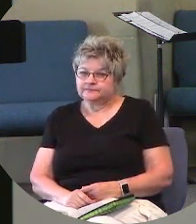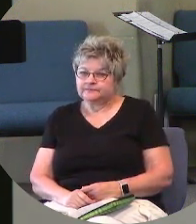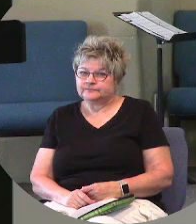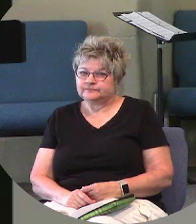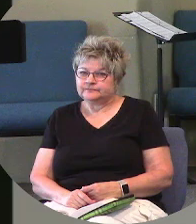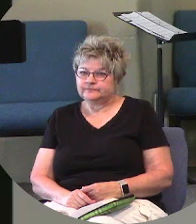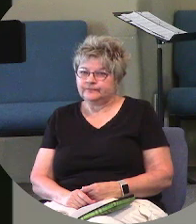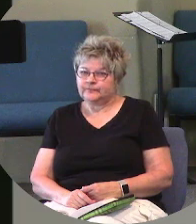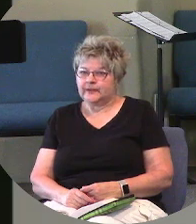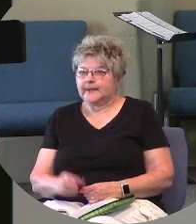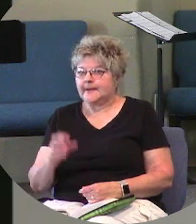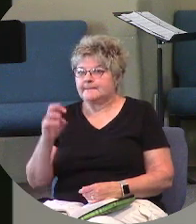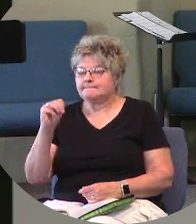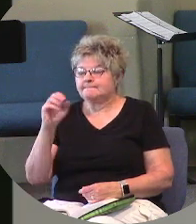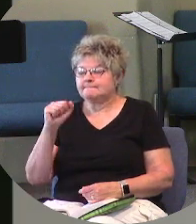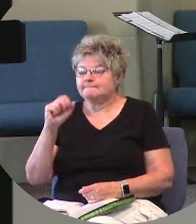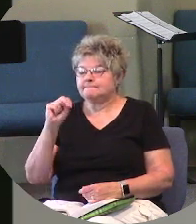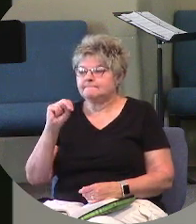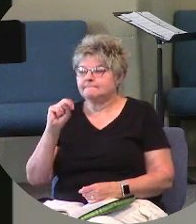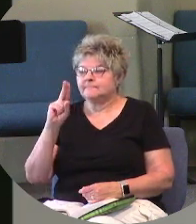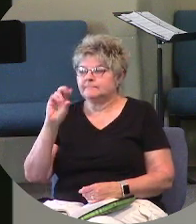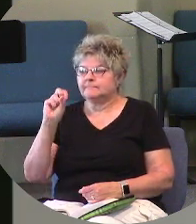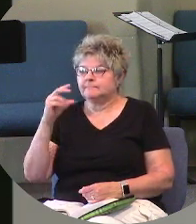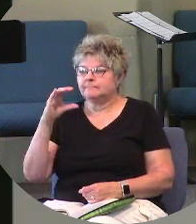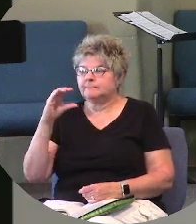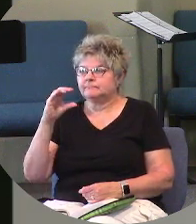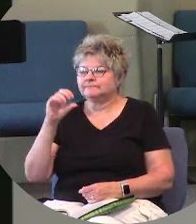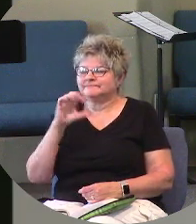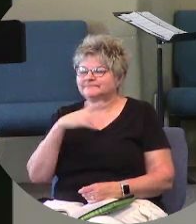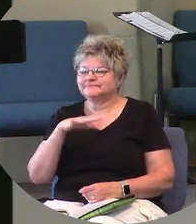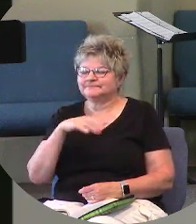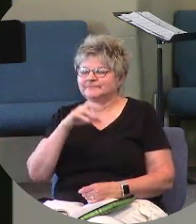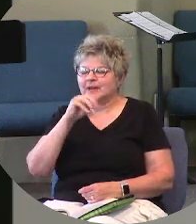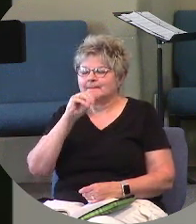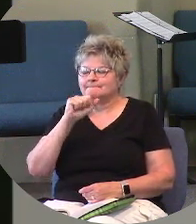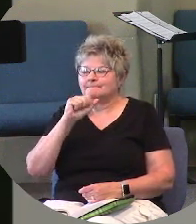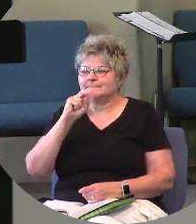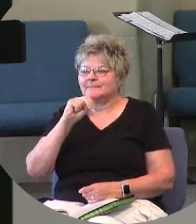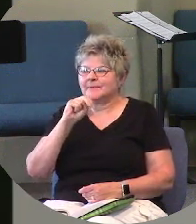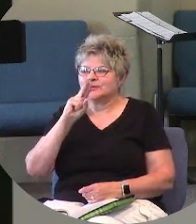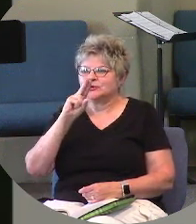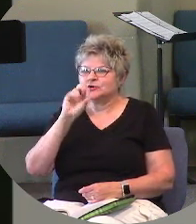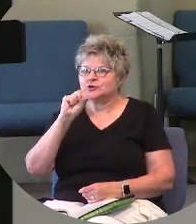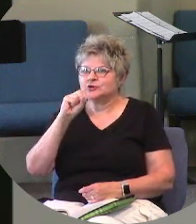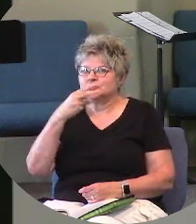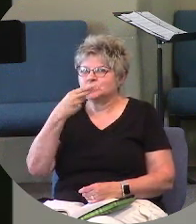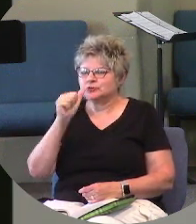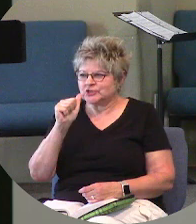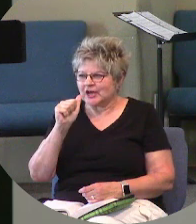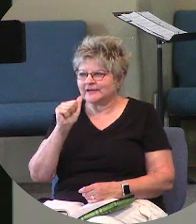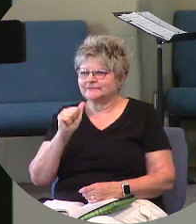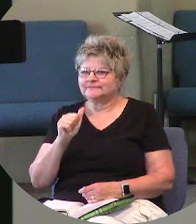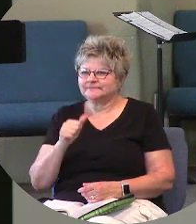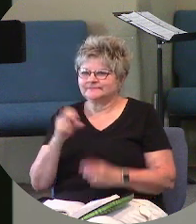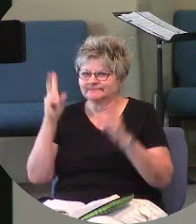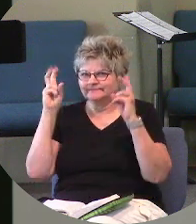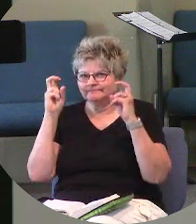the minutiae, if you will, of things that we've always held true because He wants